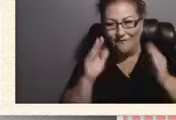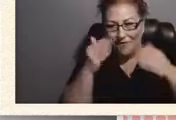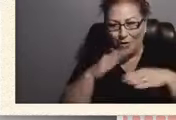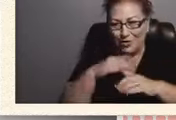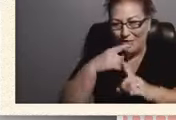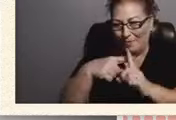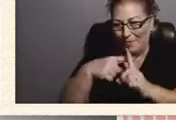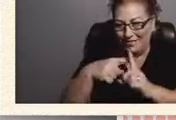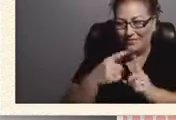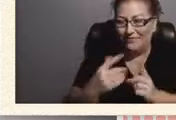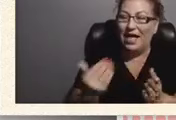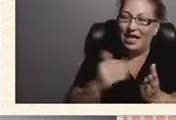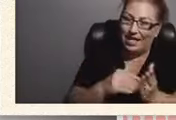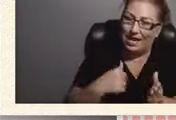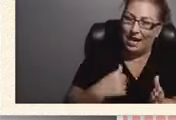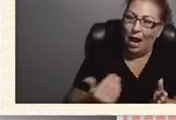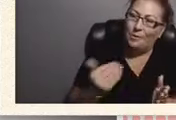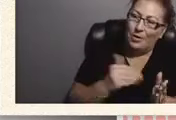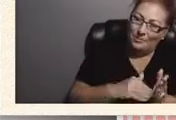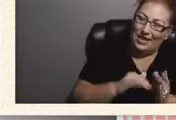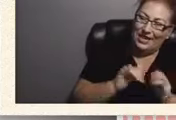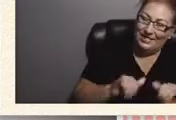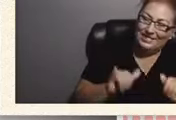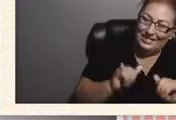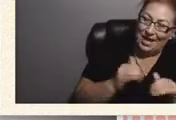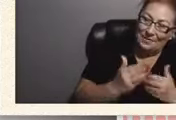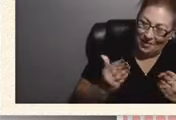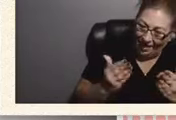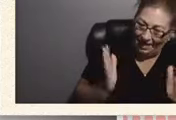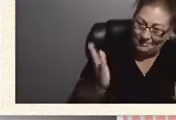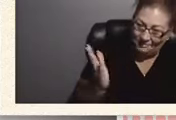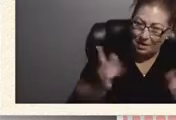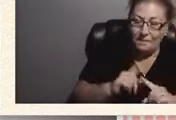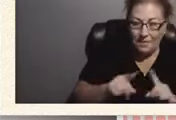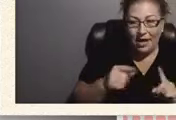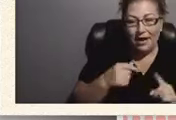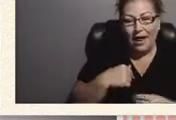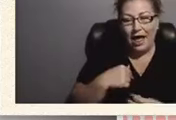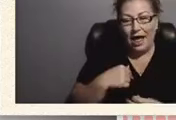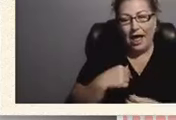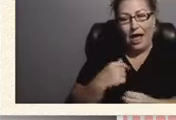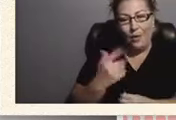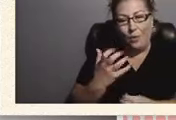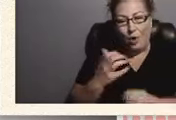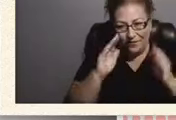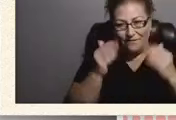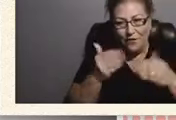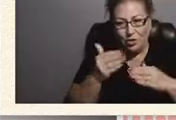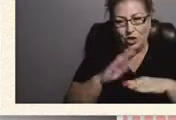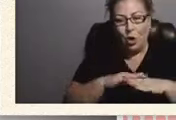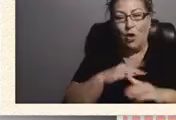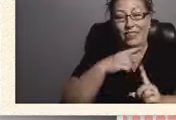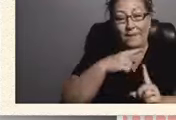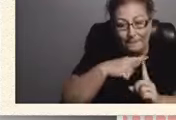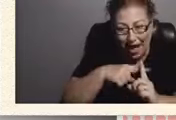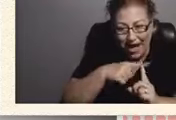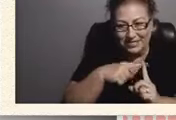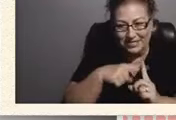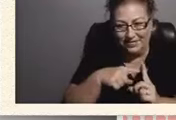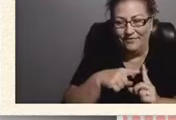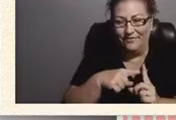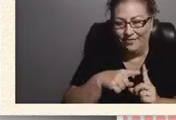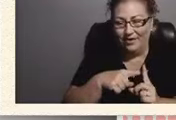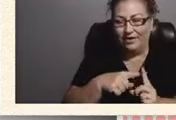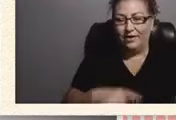repeating maybe the same thing but i'm all about focusing on the positive right you may be saying the